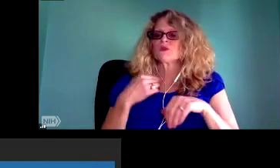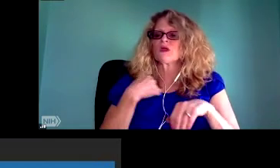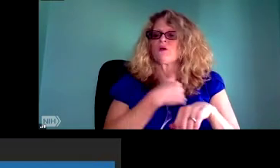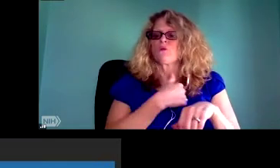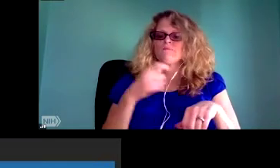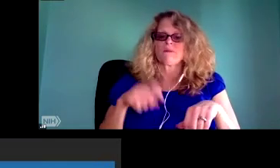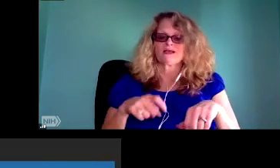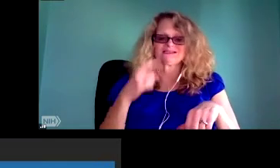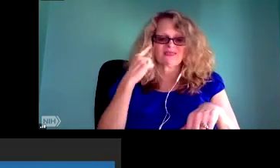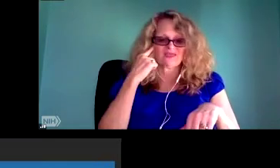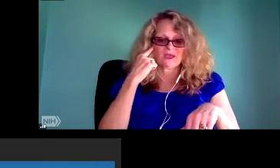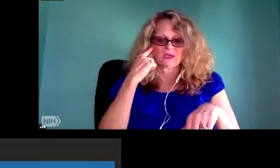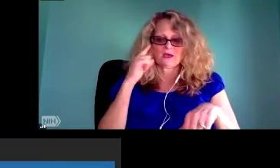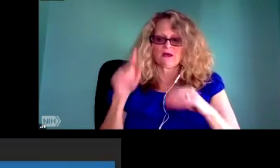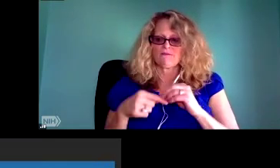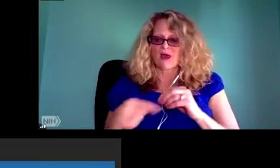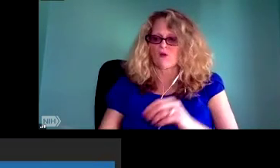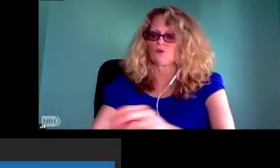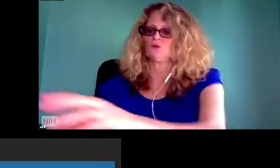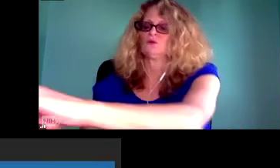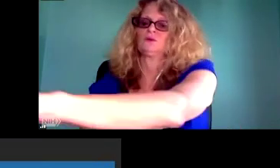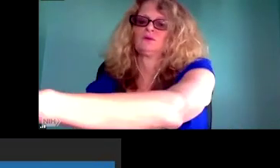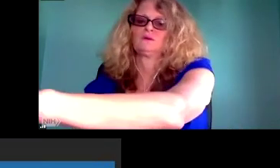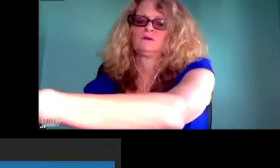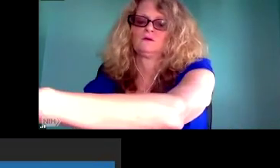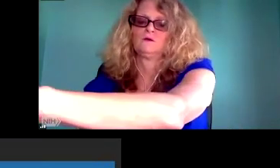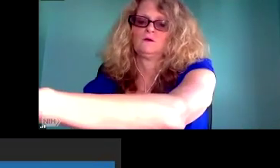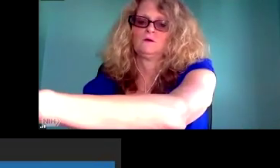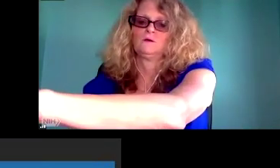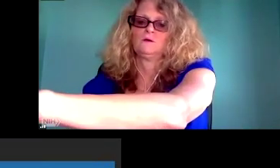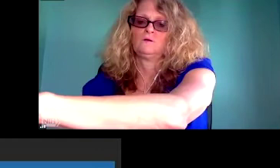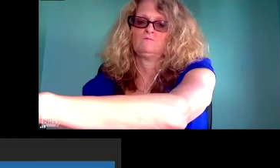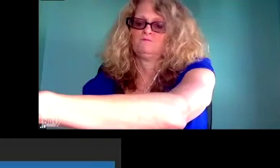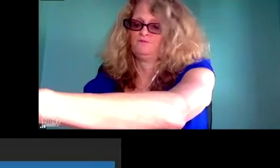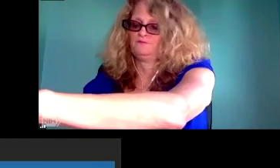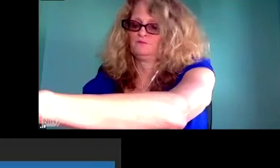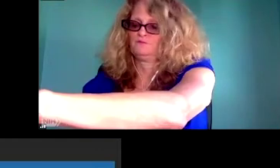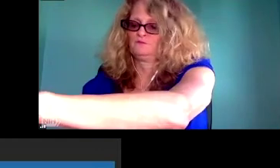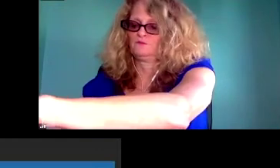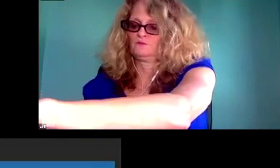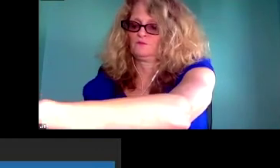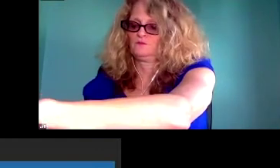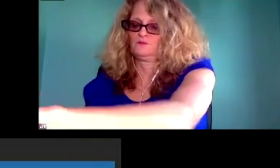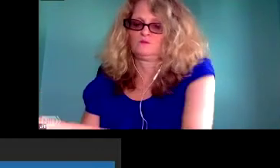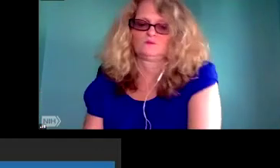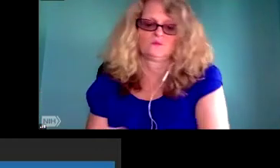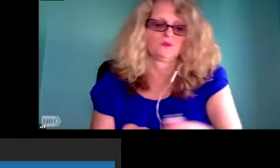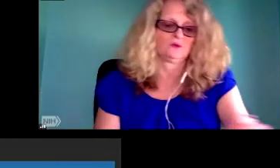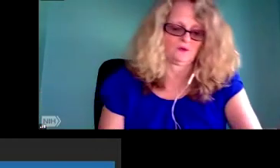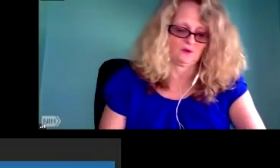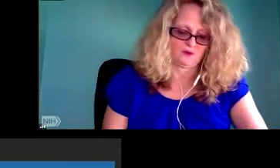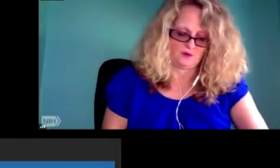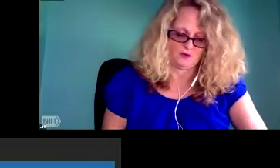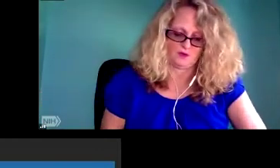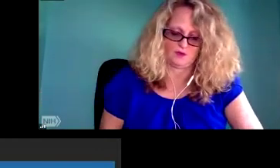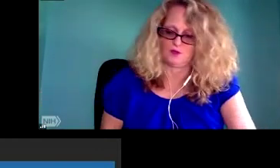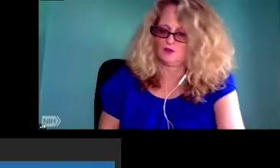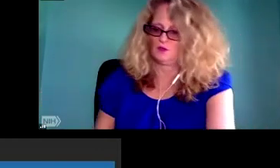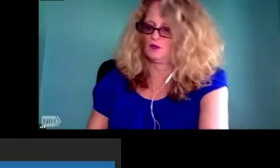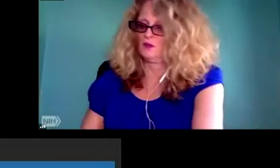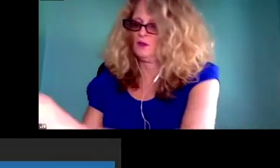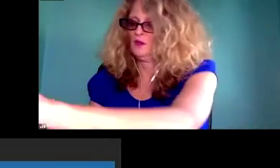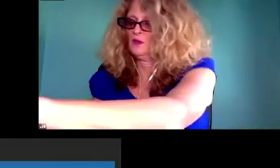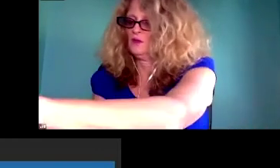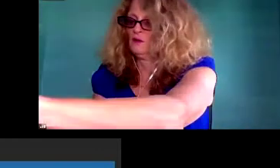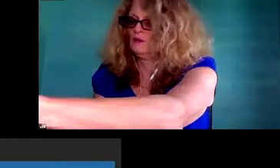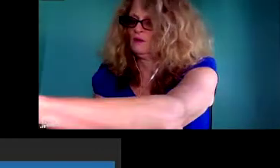that there are many ways that we could be thinking about the long-term viability of knowledge. And certainly that is what brought me